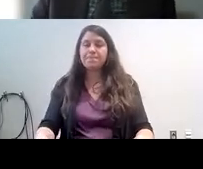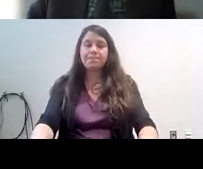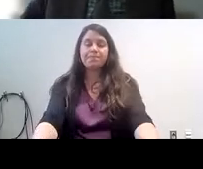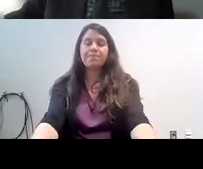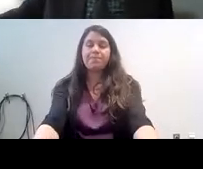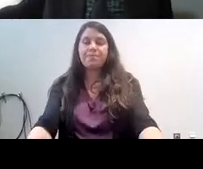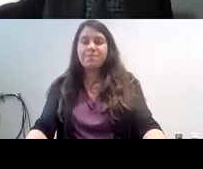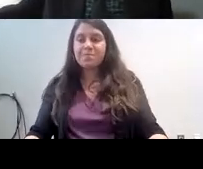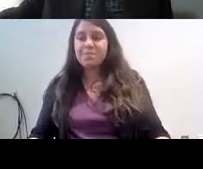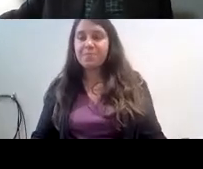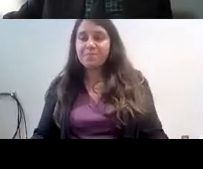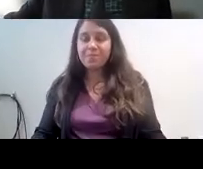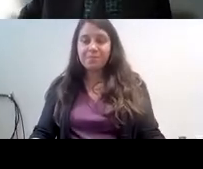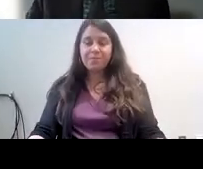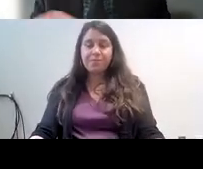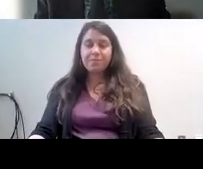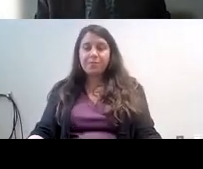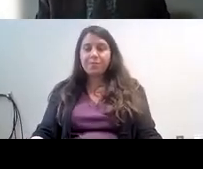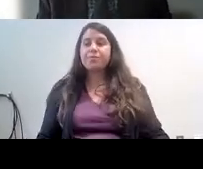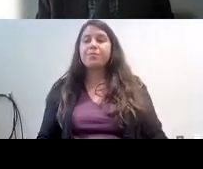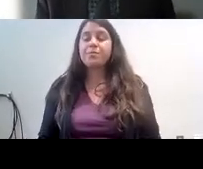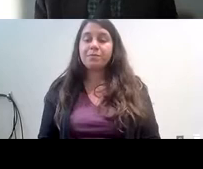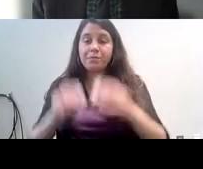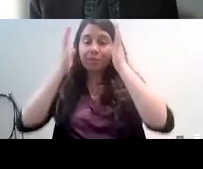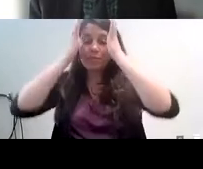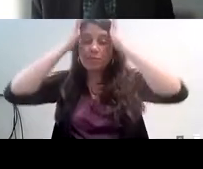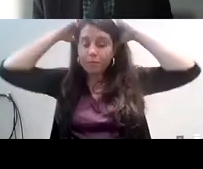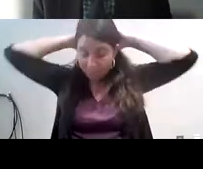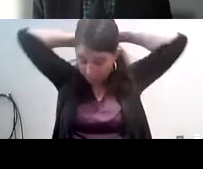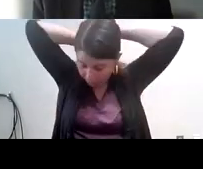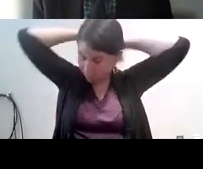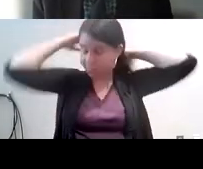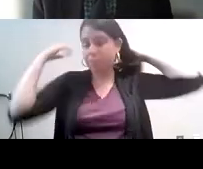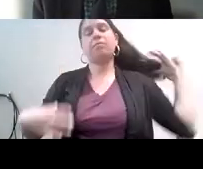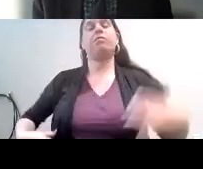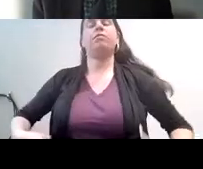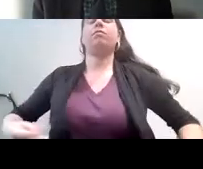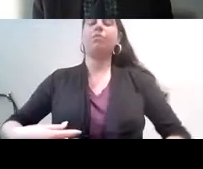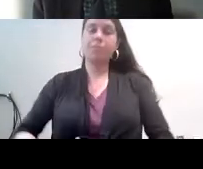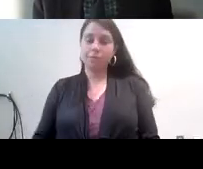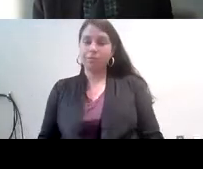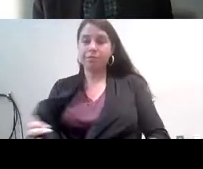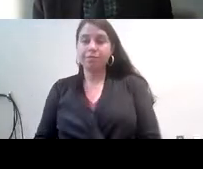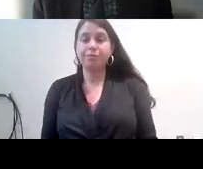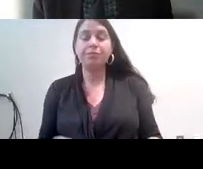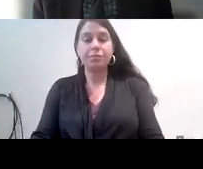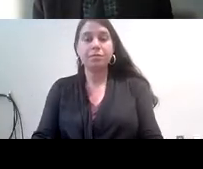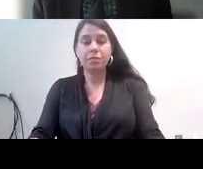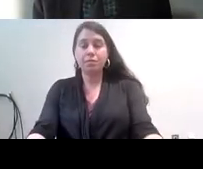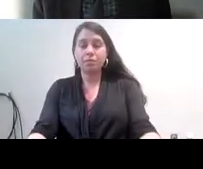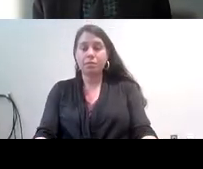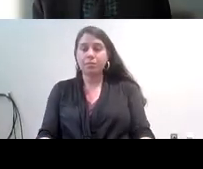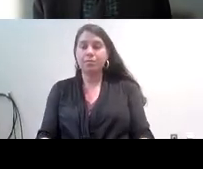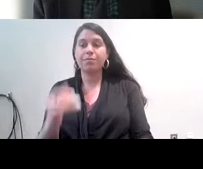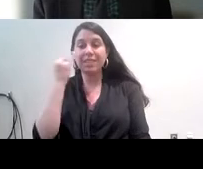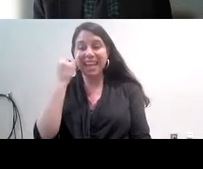evaluation program form in the next day or so. And anybody who has spent 45